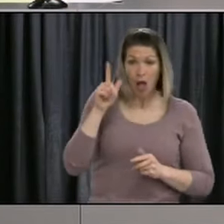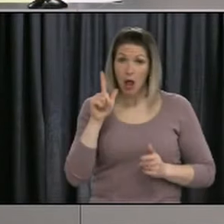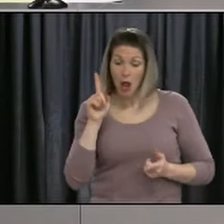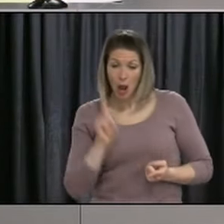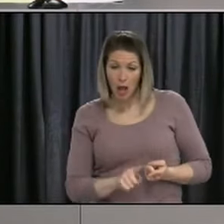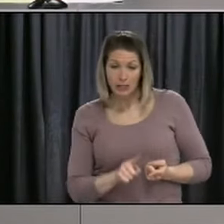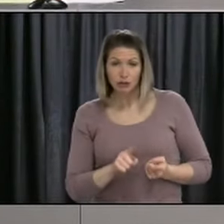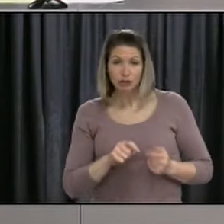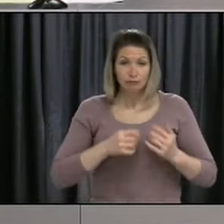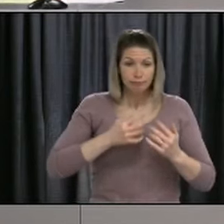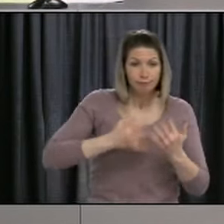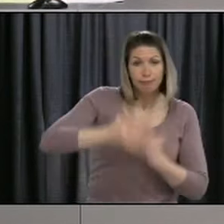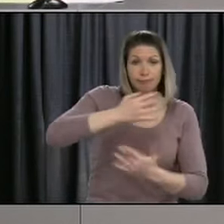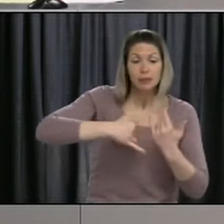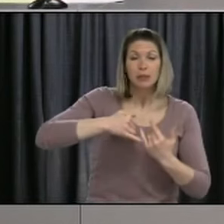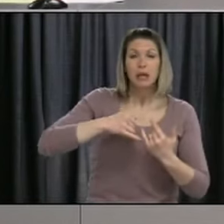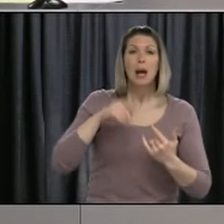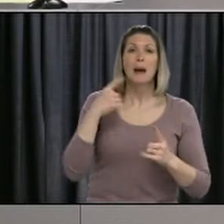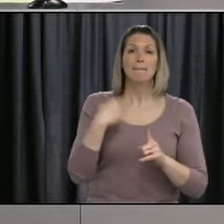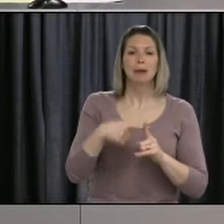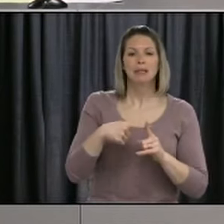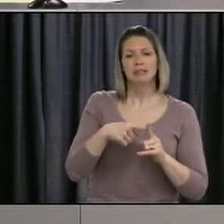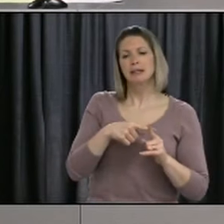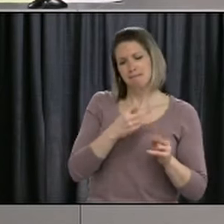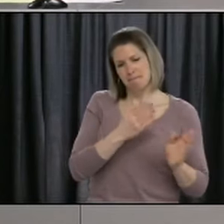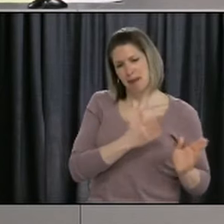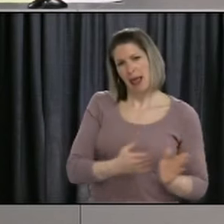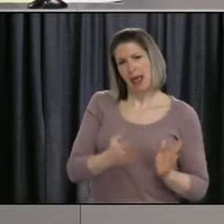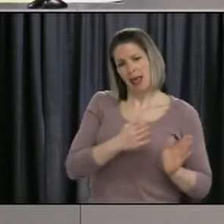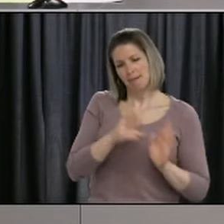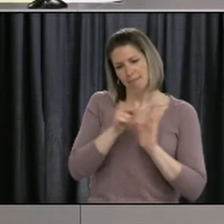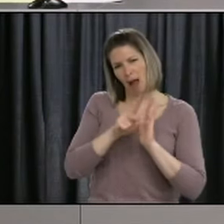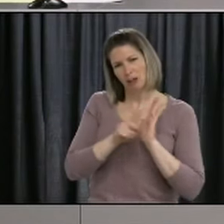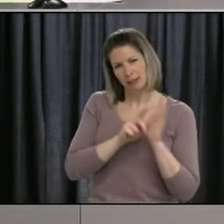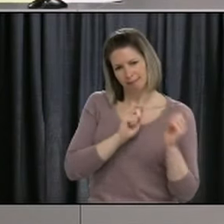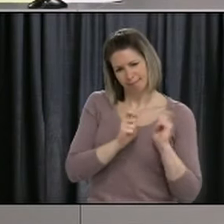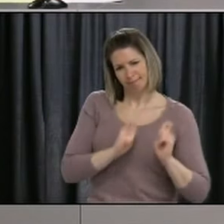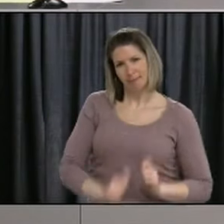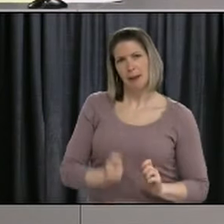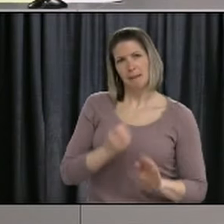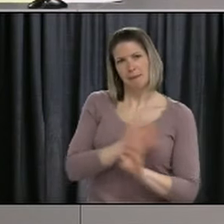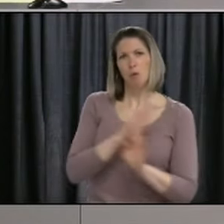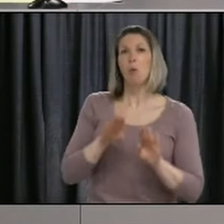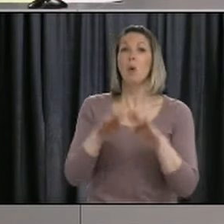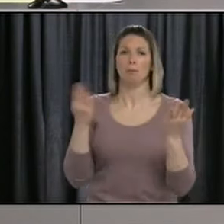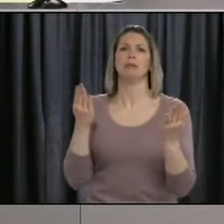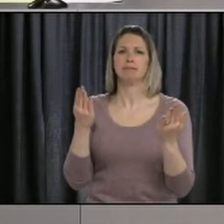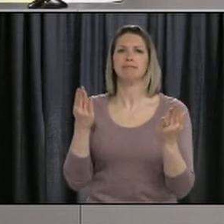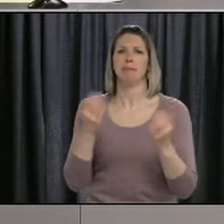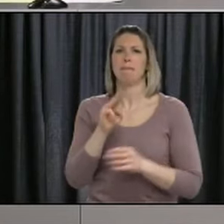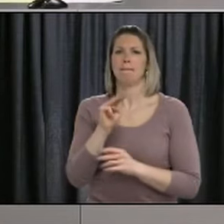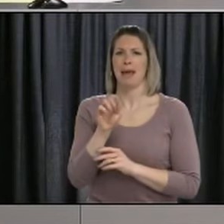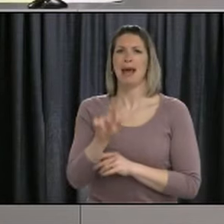Can you tell us anything about the composition of these business guidance groups? Are they civil servants or